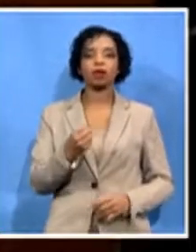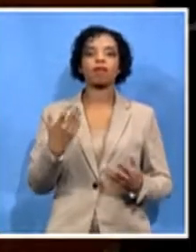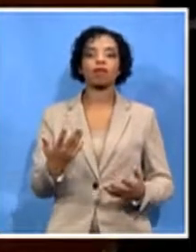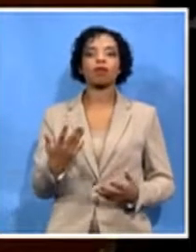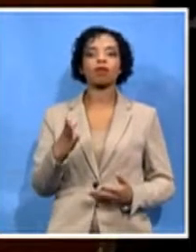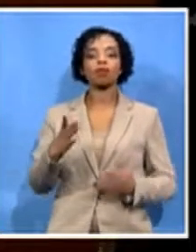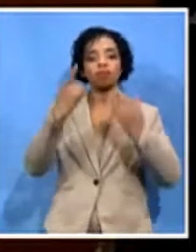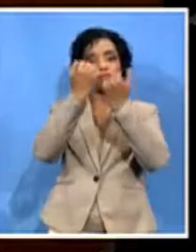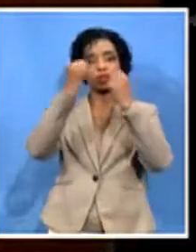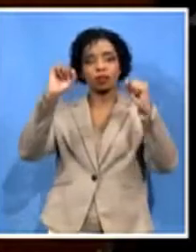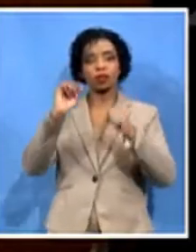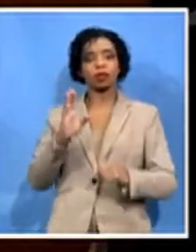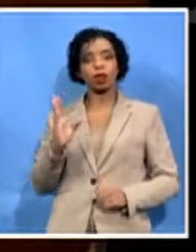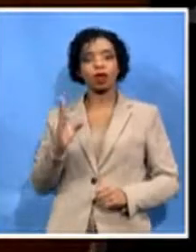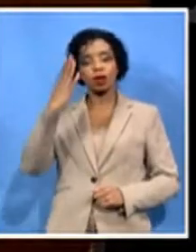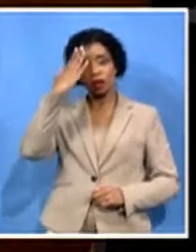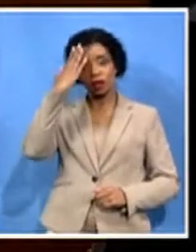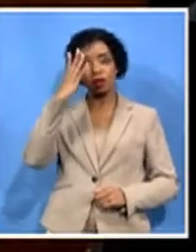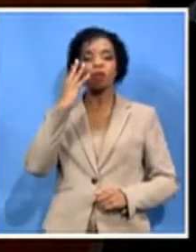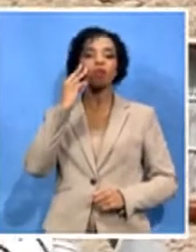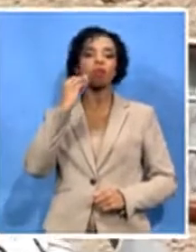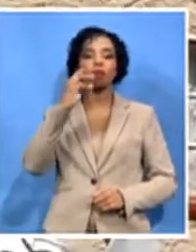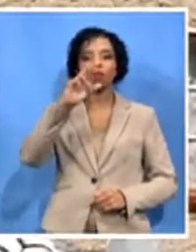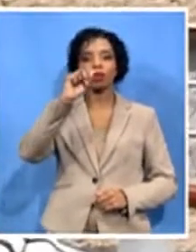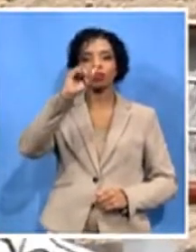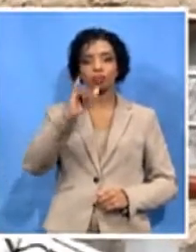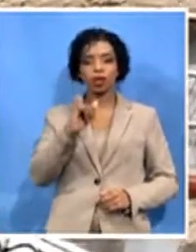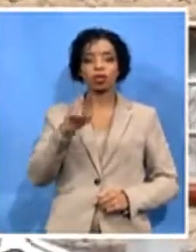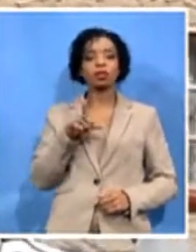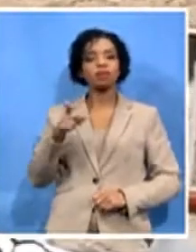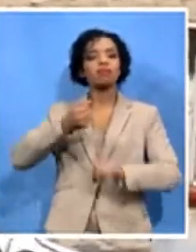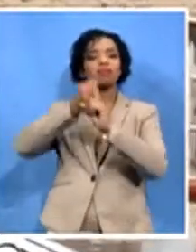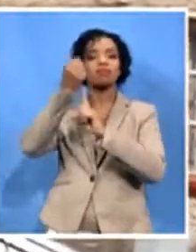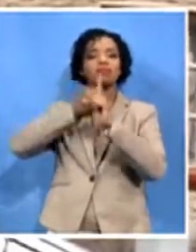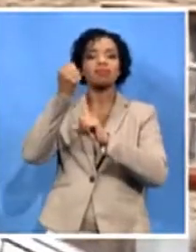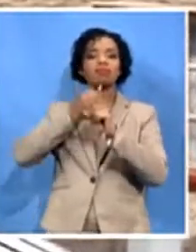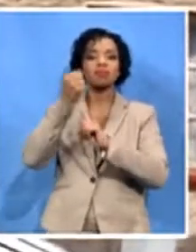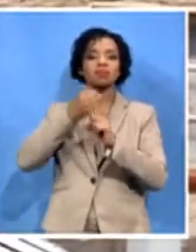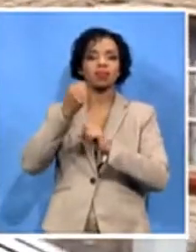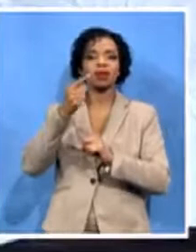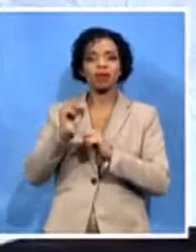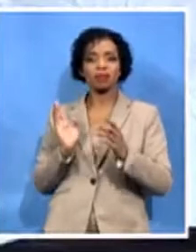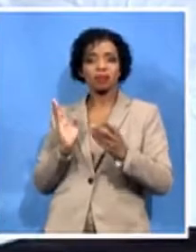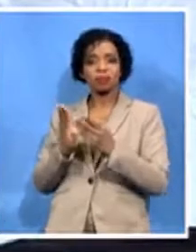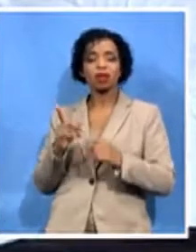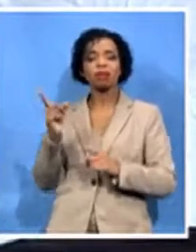edged in the hearts of those he fought for. He dedicated his entire adult life to the cause of freedom.